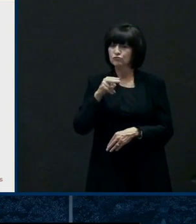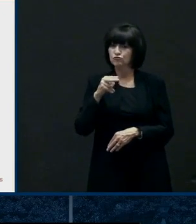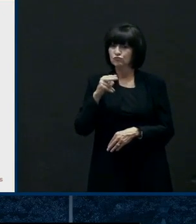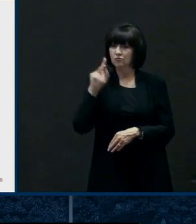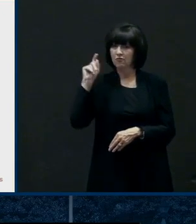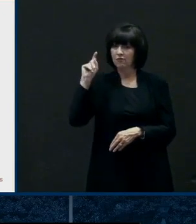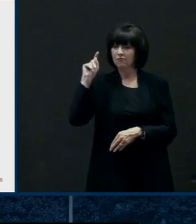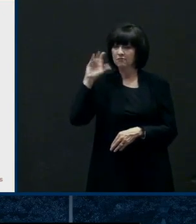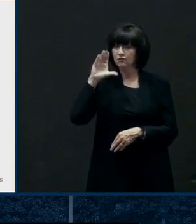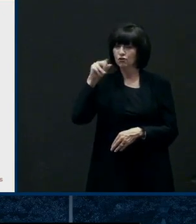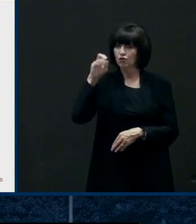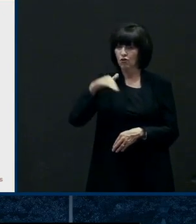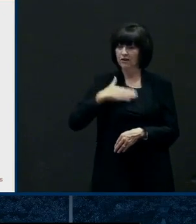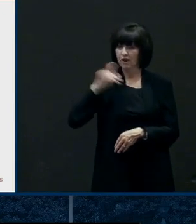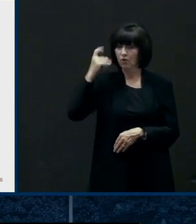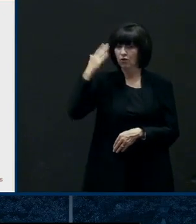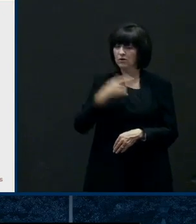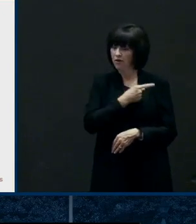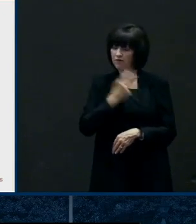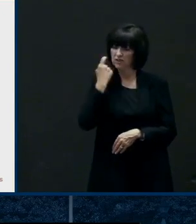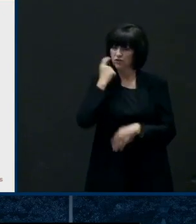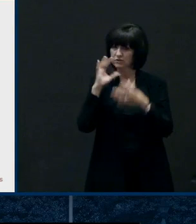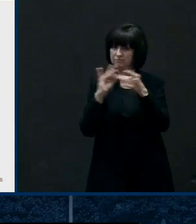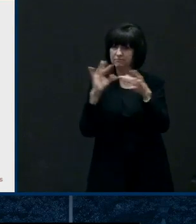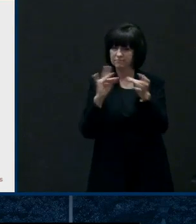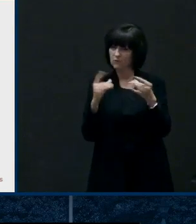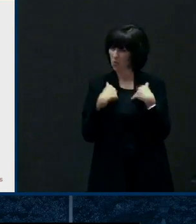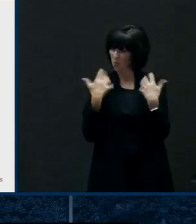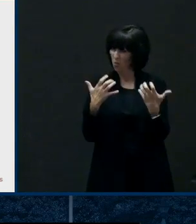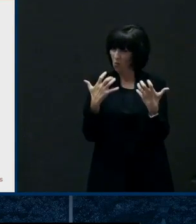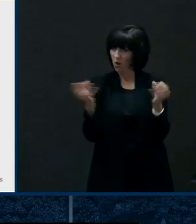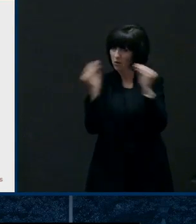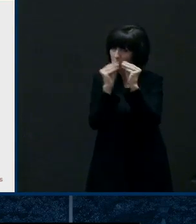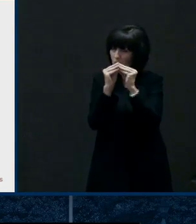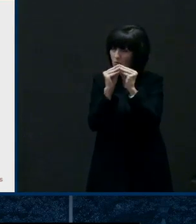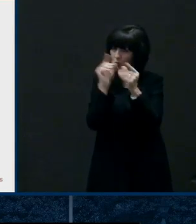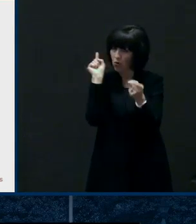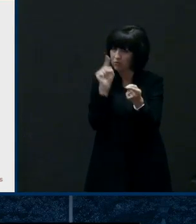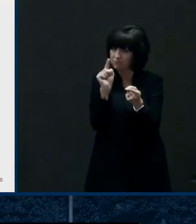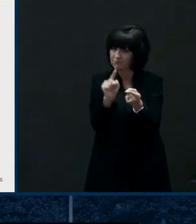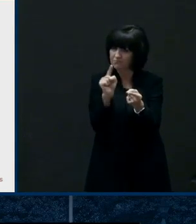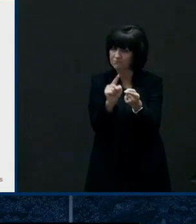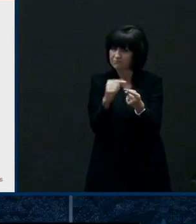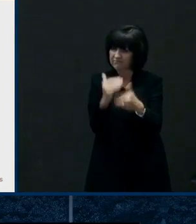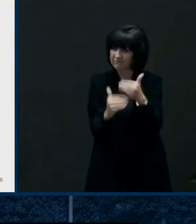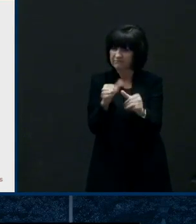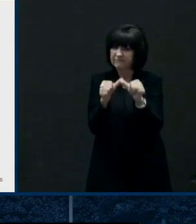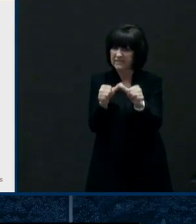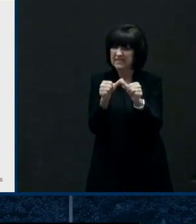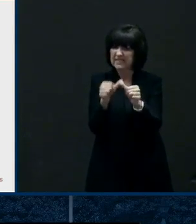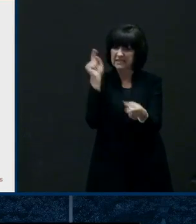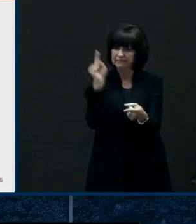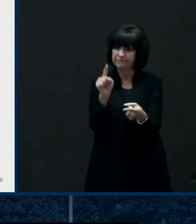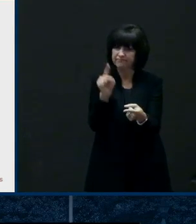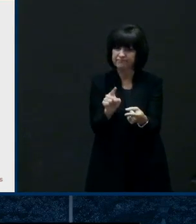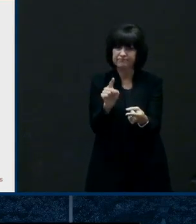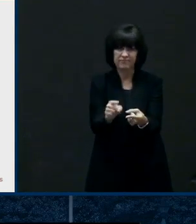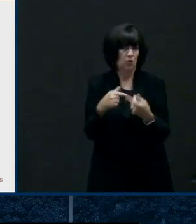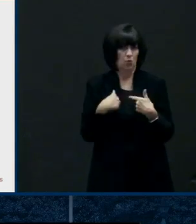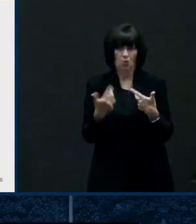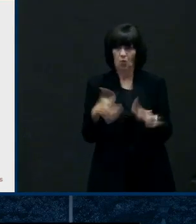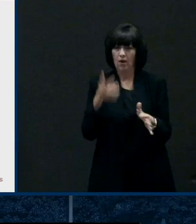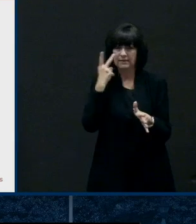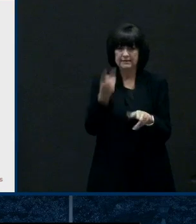we would like to see our numbers go down um certainly we do not want to see increases in our numbers of